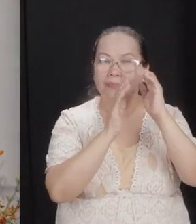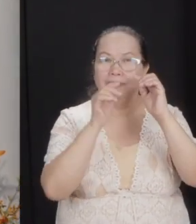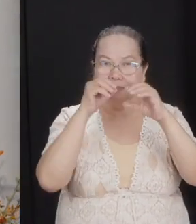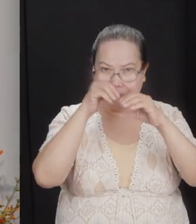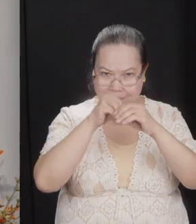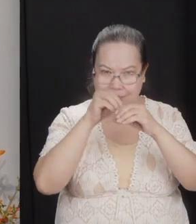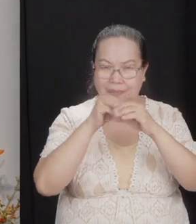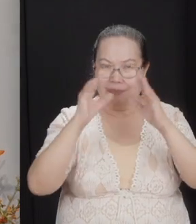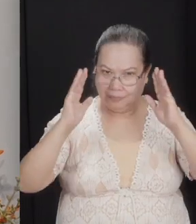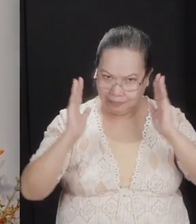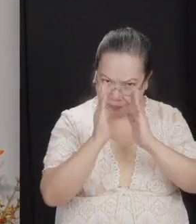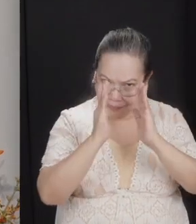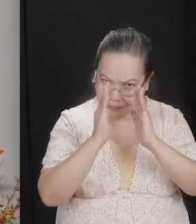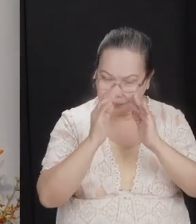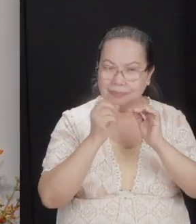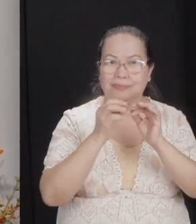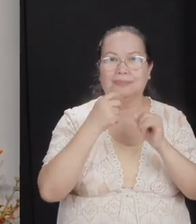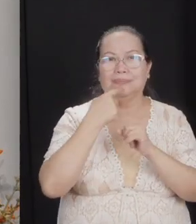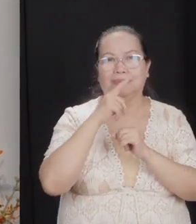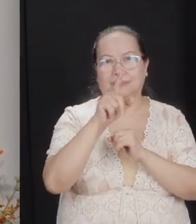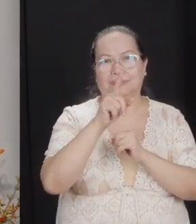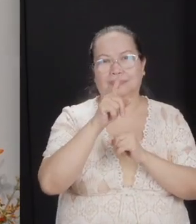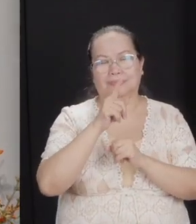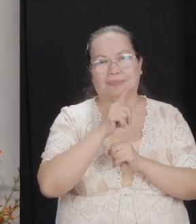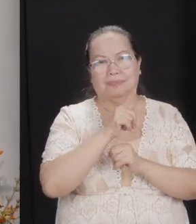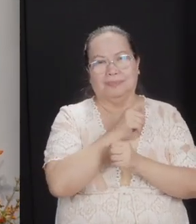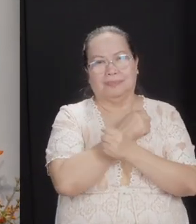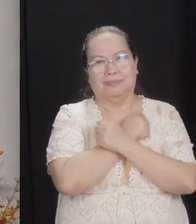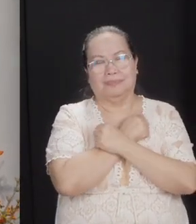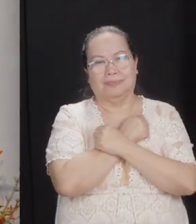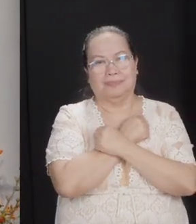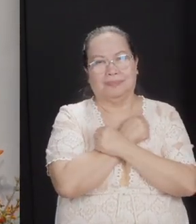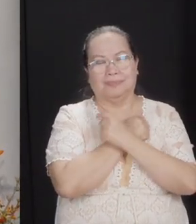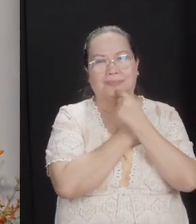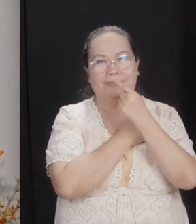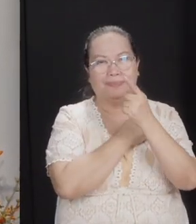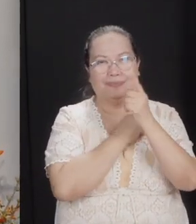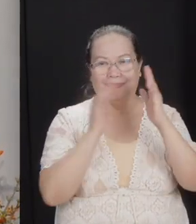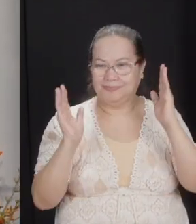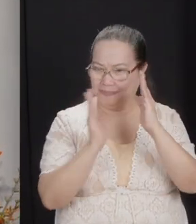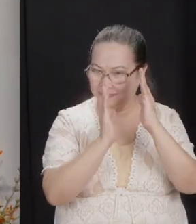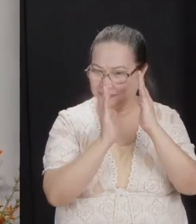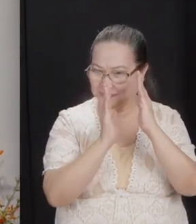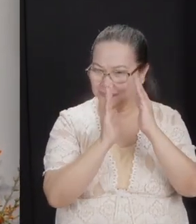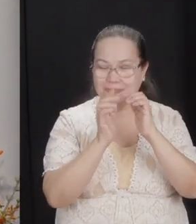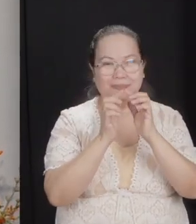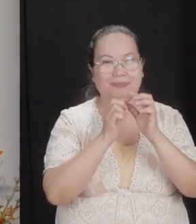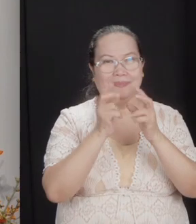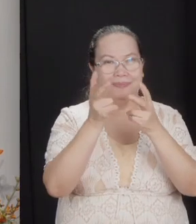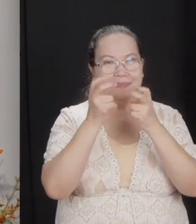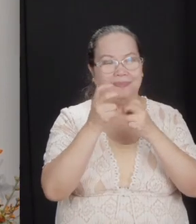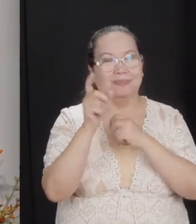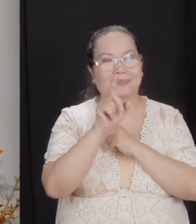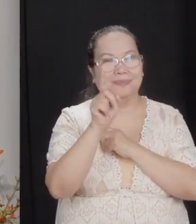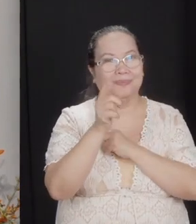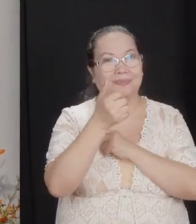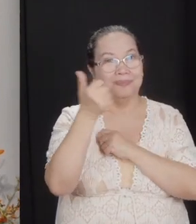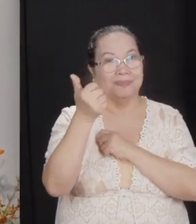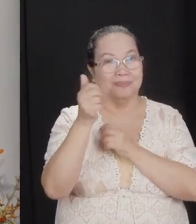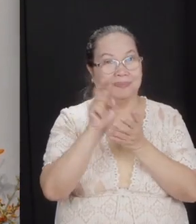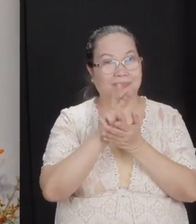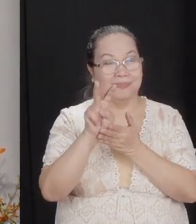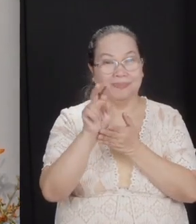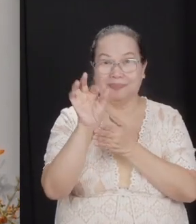love, but still done face to face. They heard them out. What else? In verse